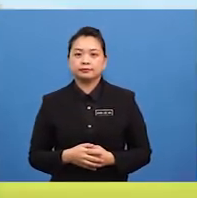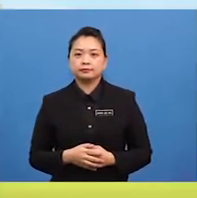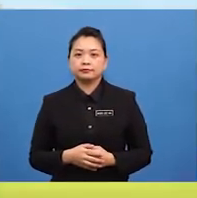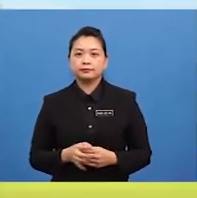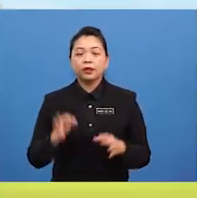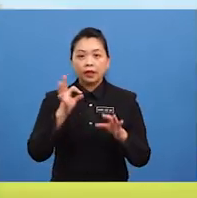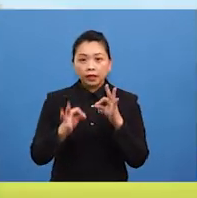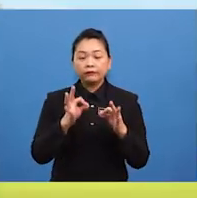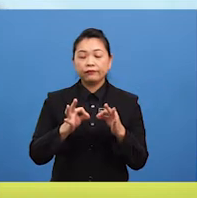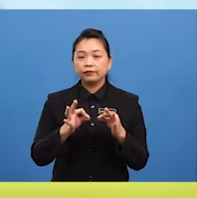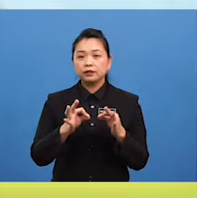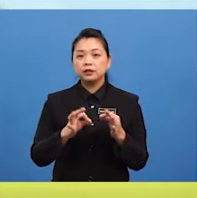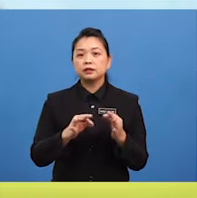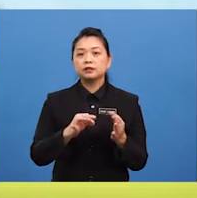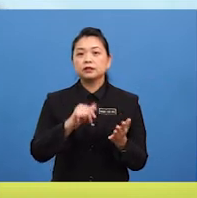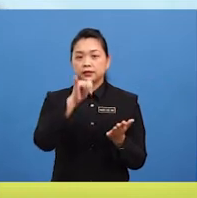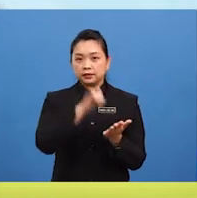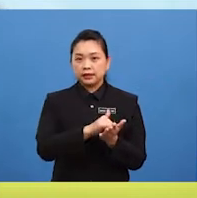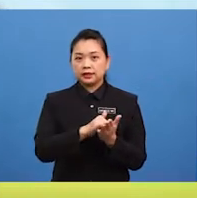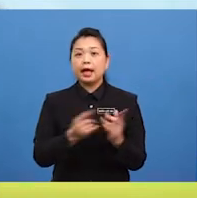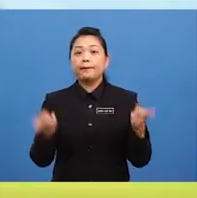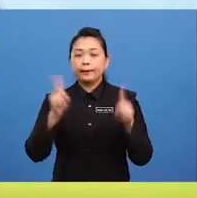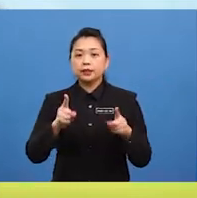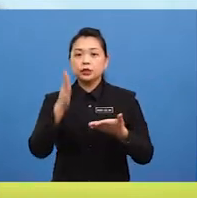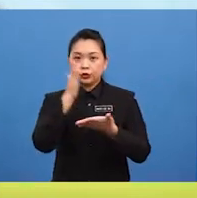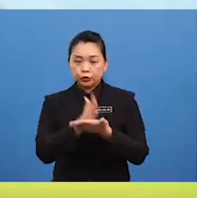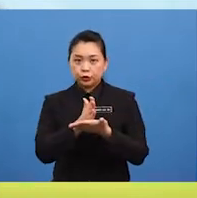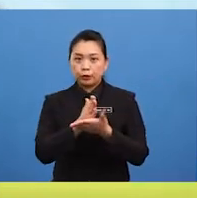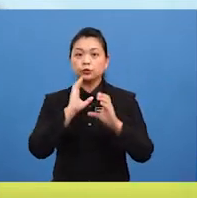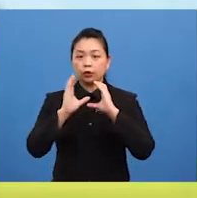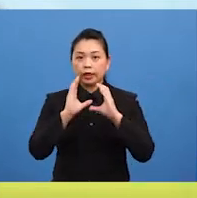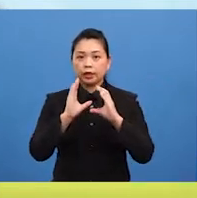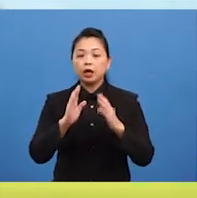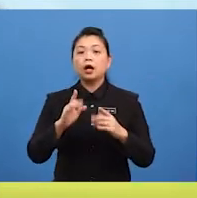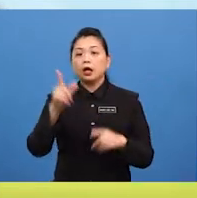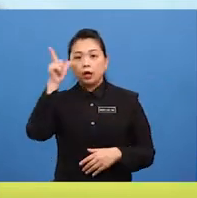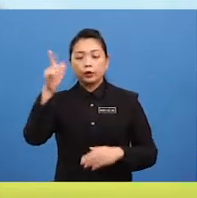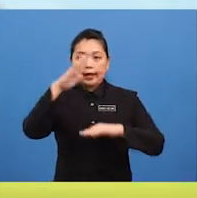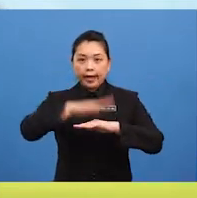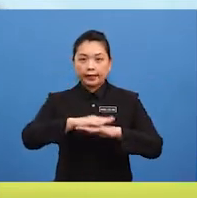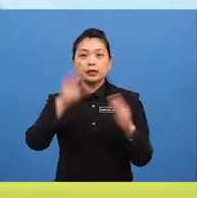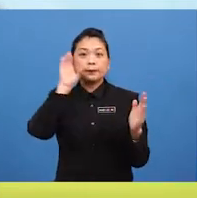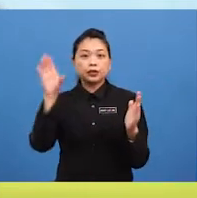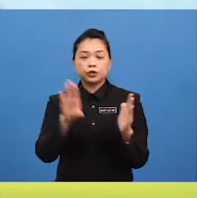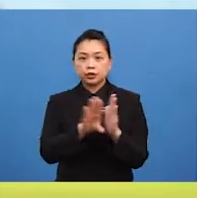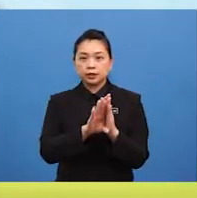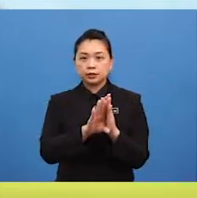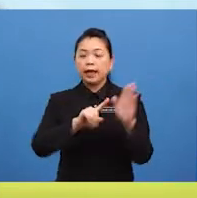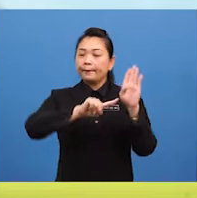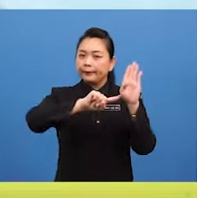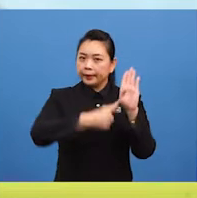if this happens stop talking look at the picture and begin again